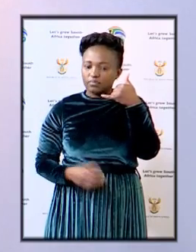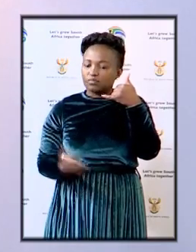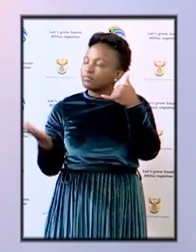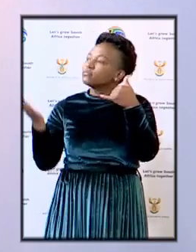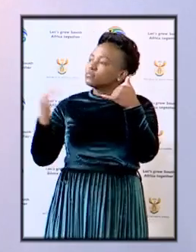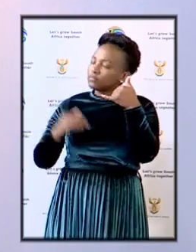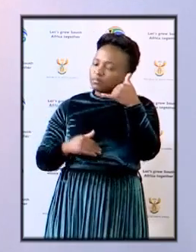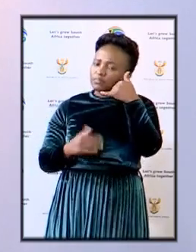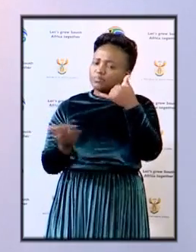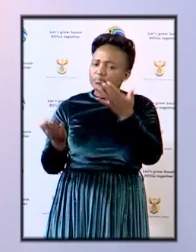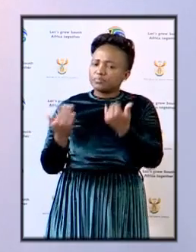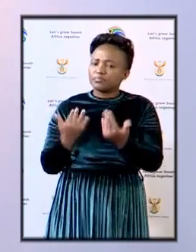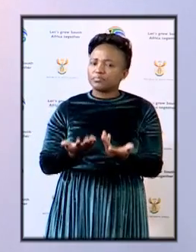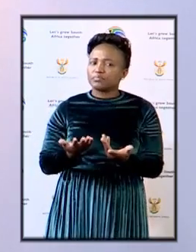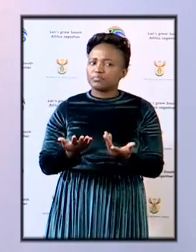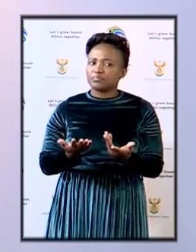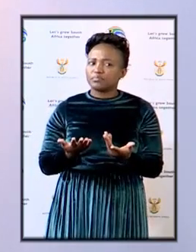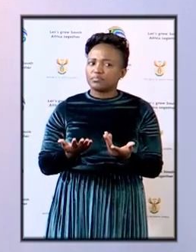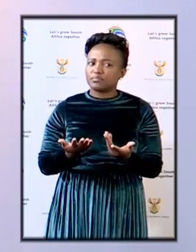let's get the question my brother